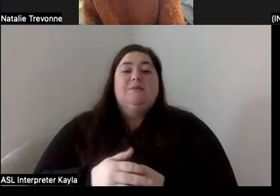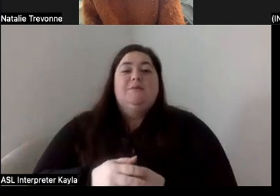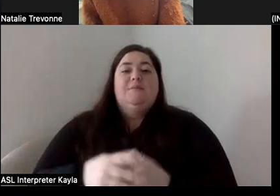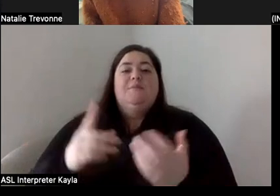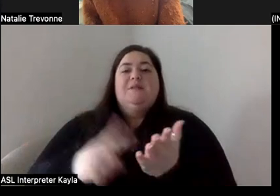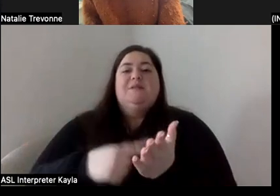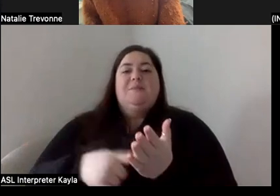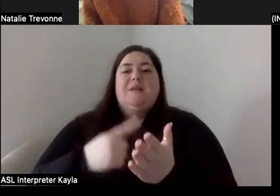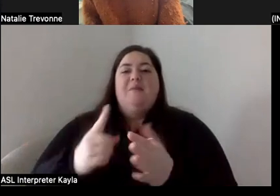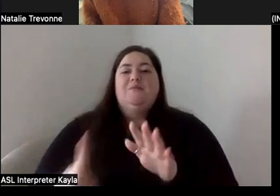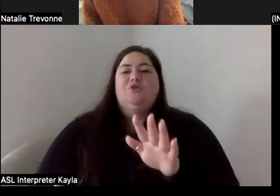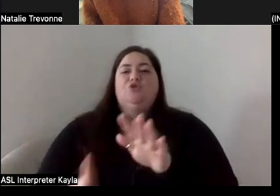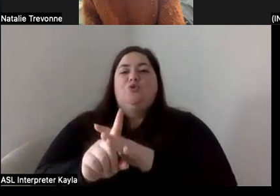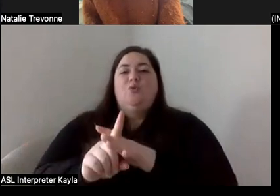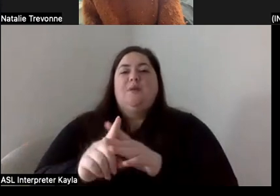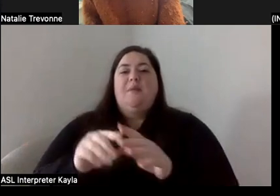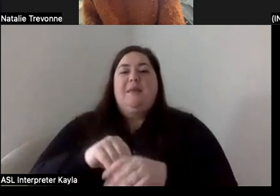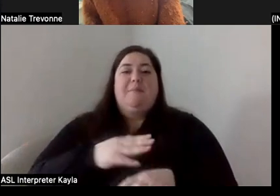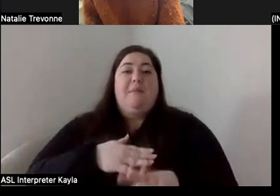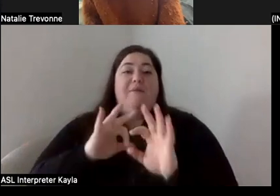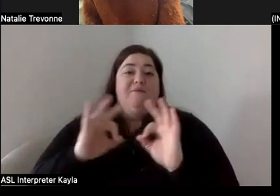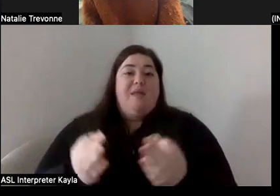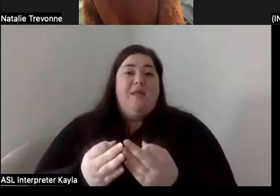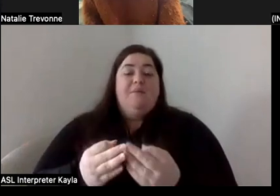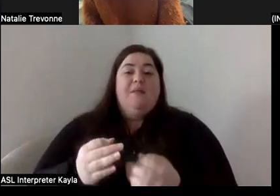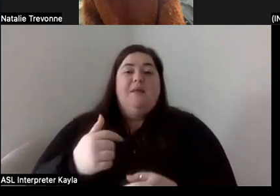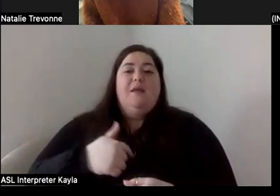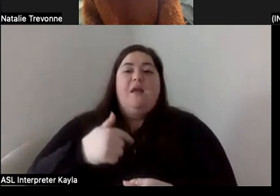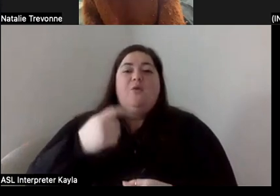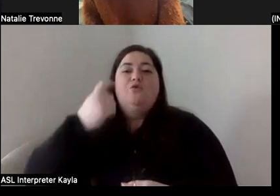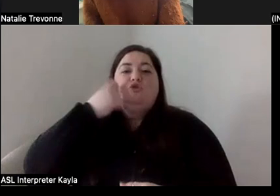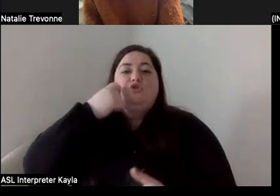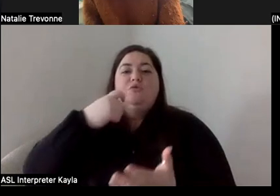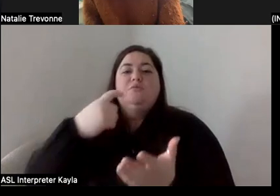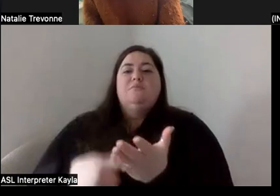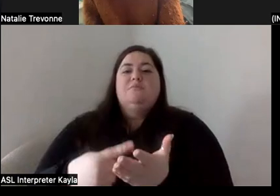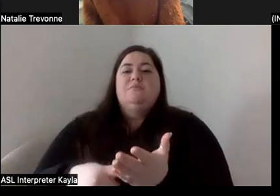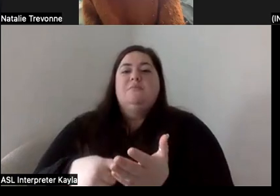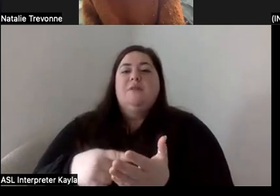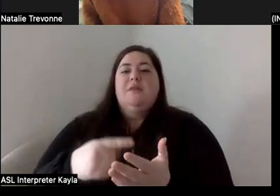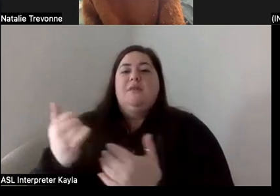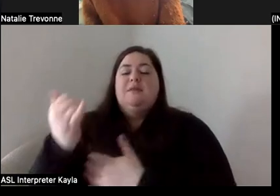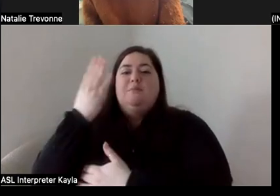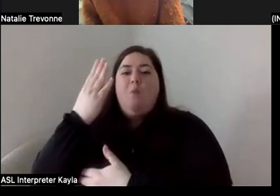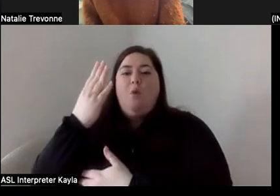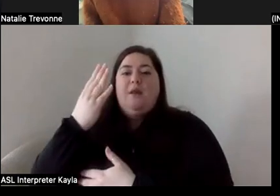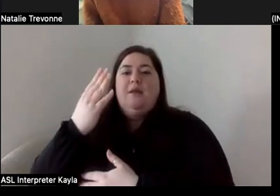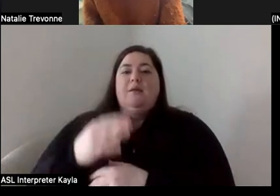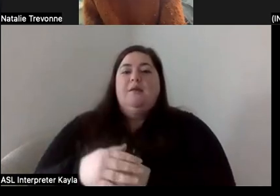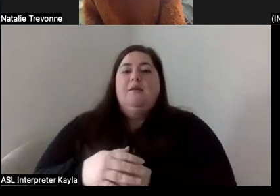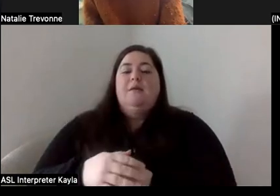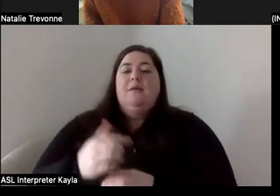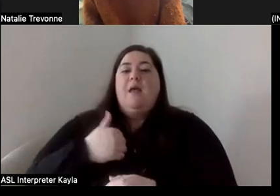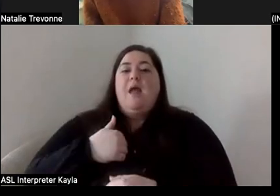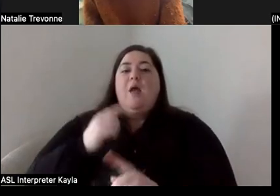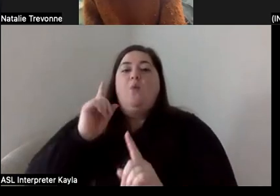sometimes it shows up a little bit in my family. I was just talking about the training that I did this morning. Um, I went